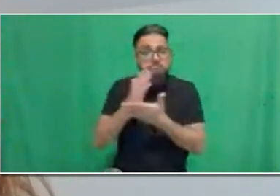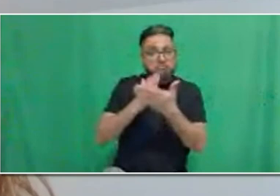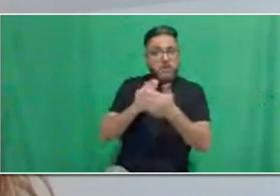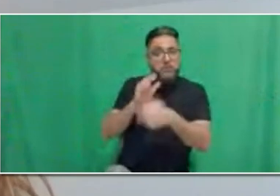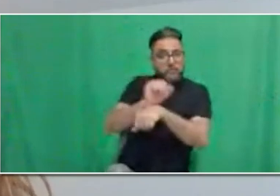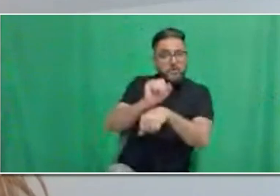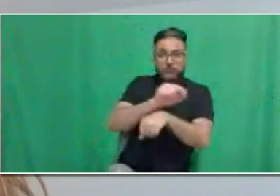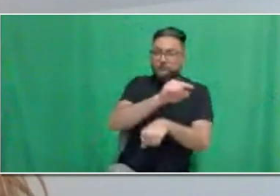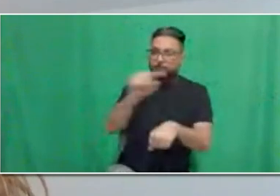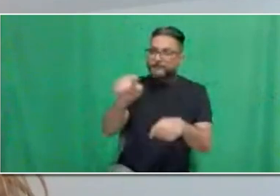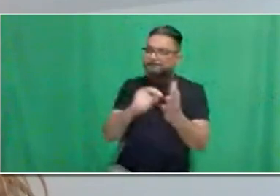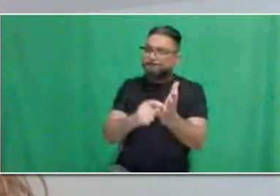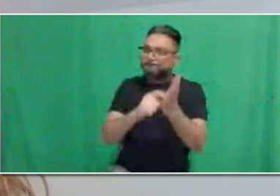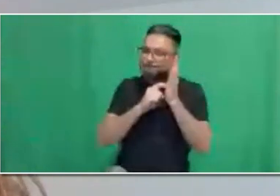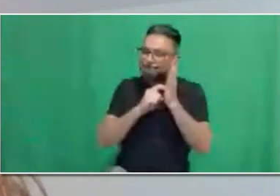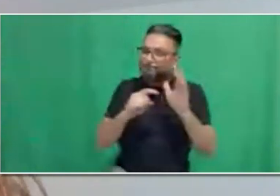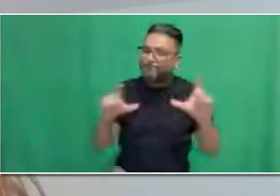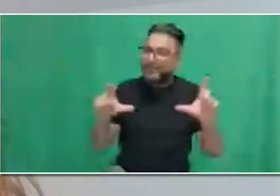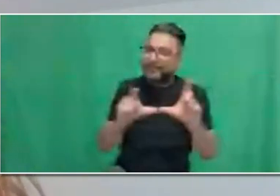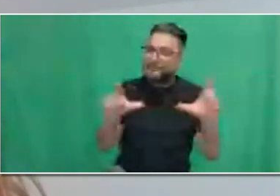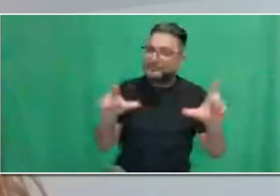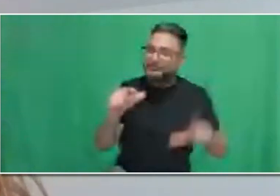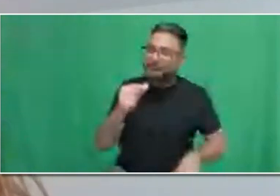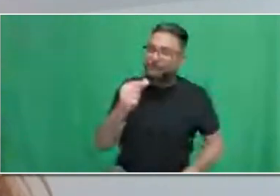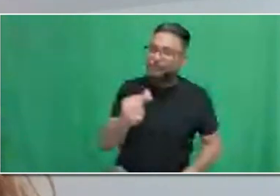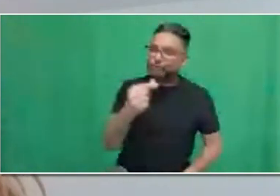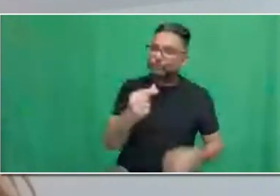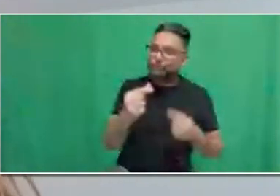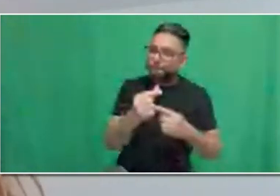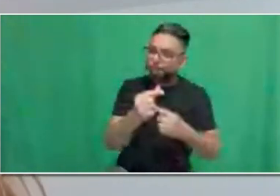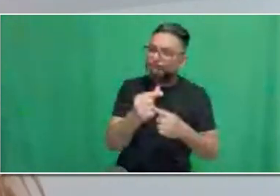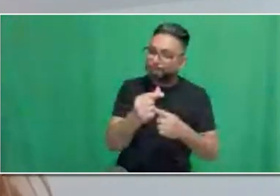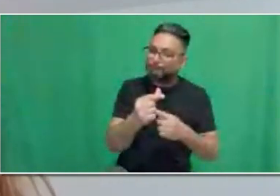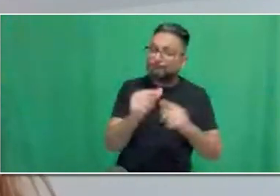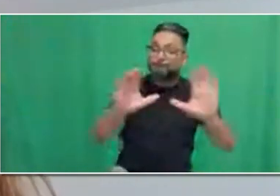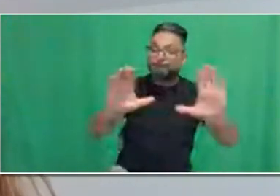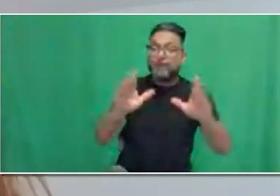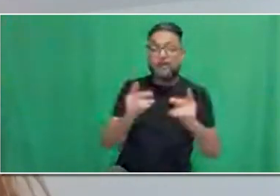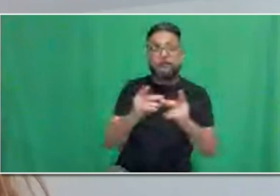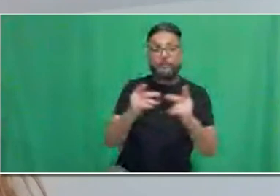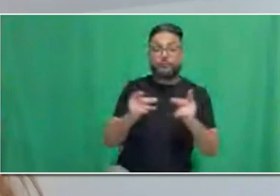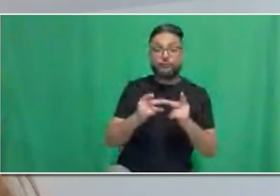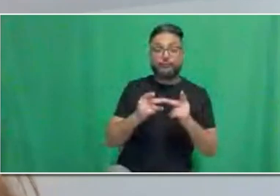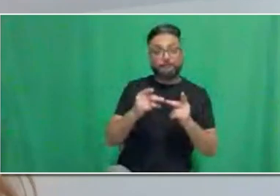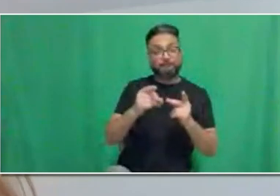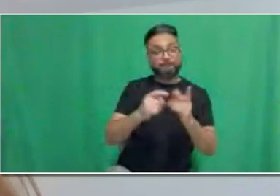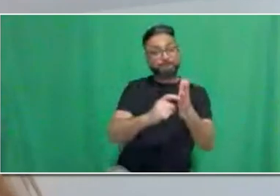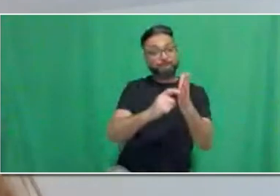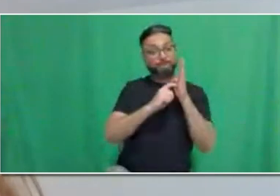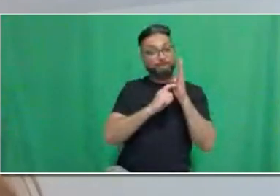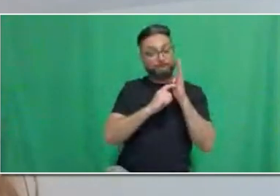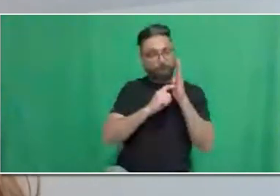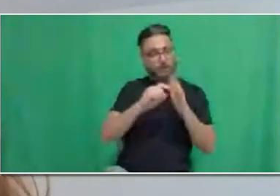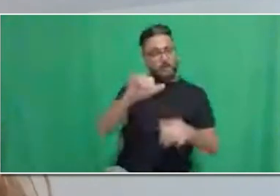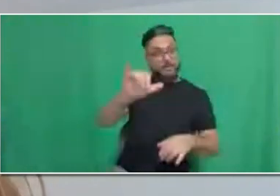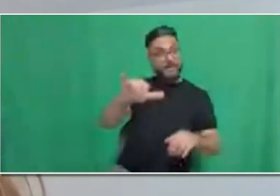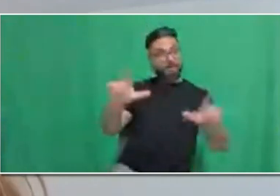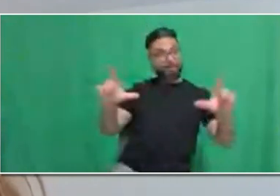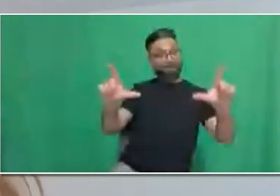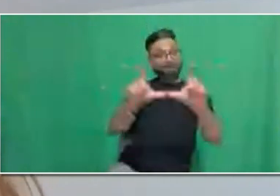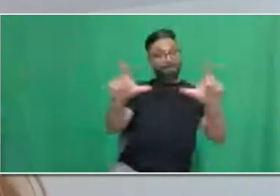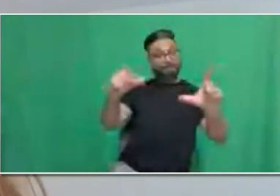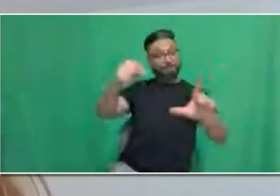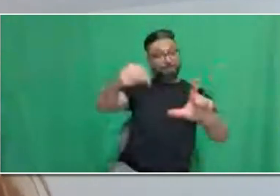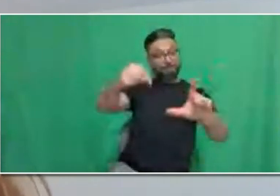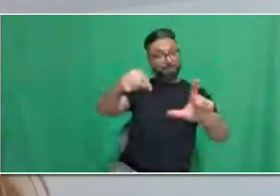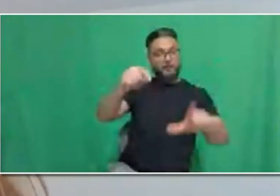require an Ontario Class G license must have a license in good standing during the time of application and